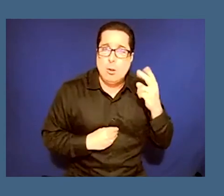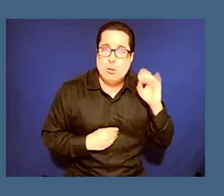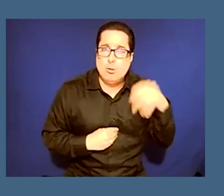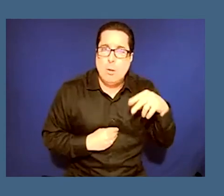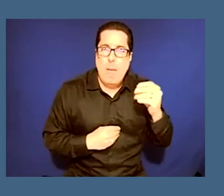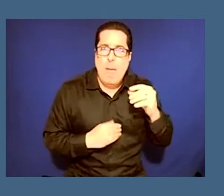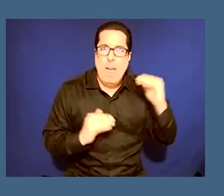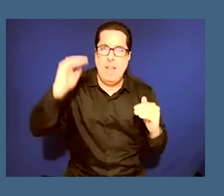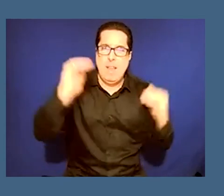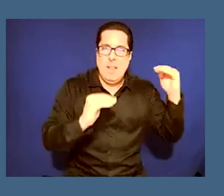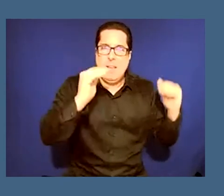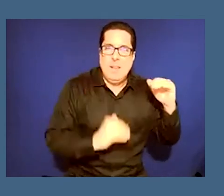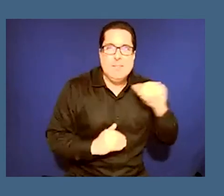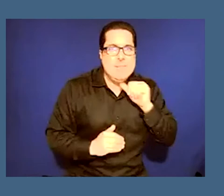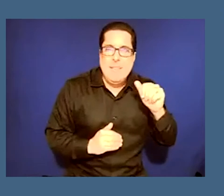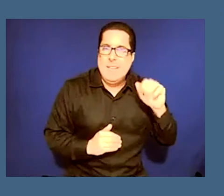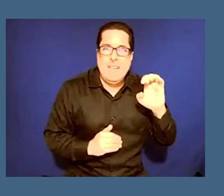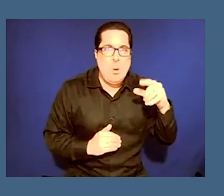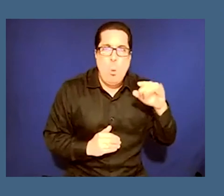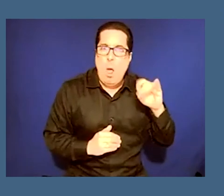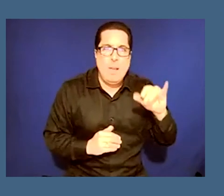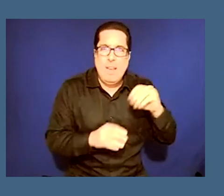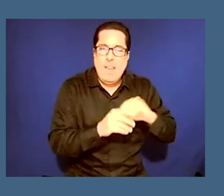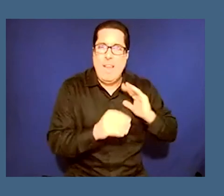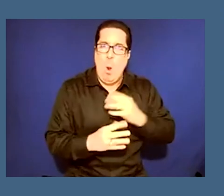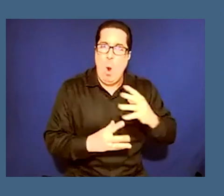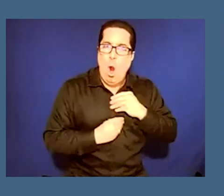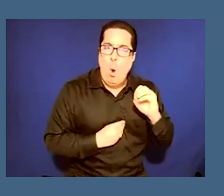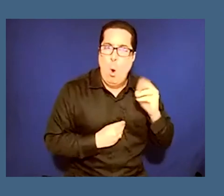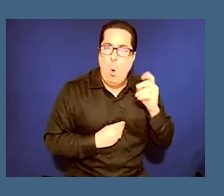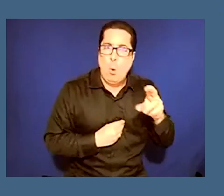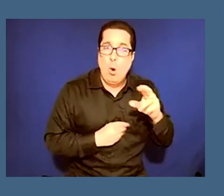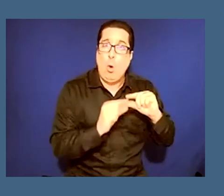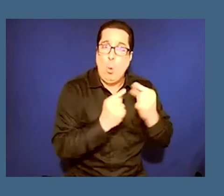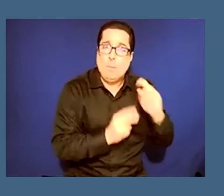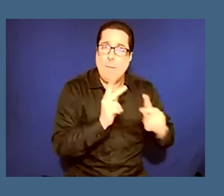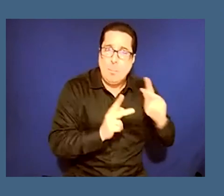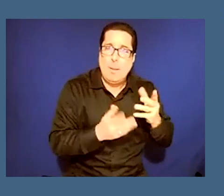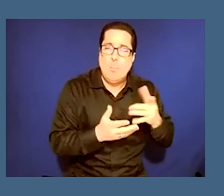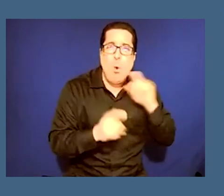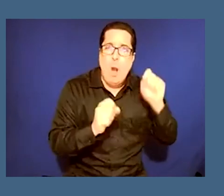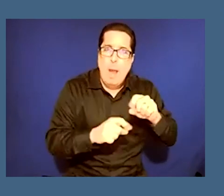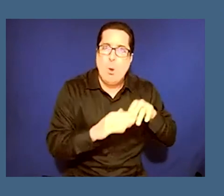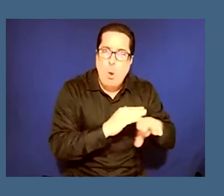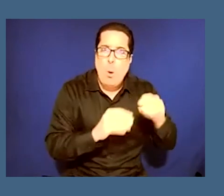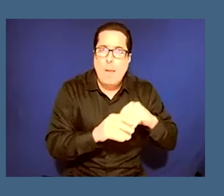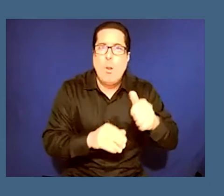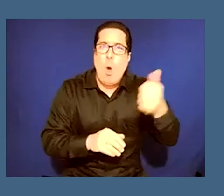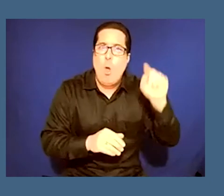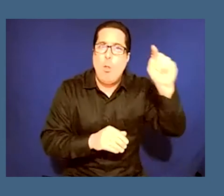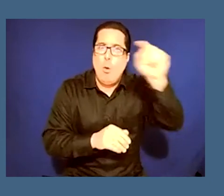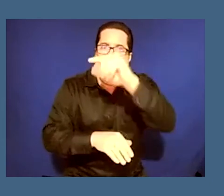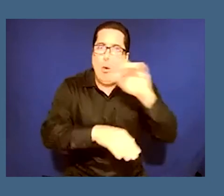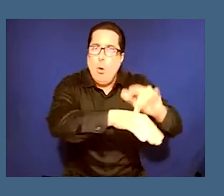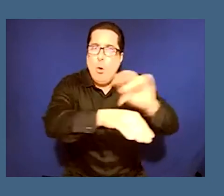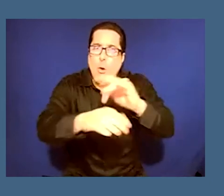how we own art as well which groups of people were able to go into different countries or into different